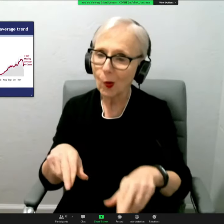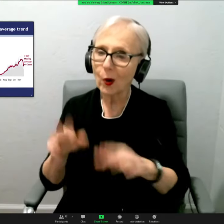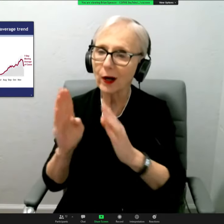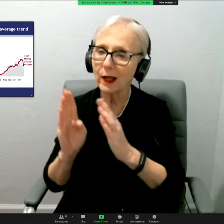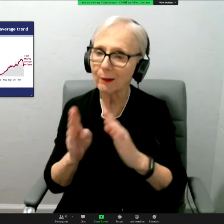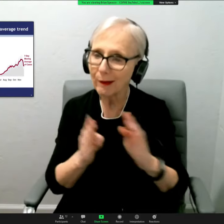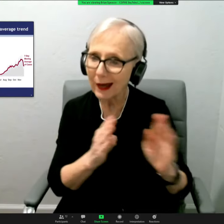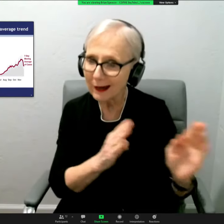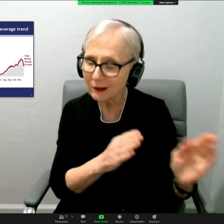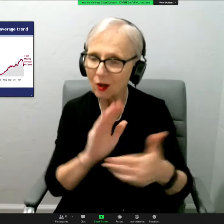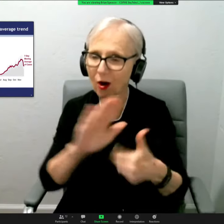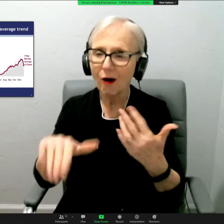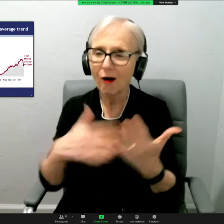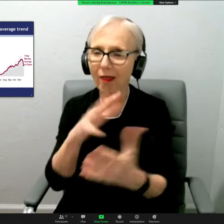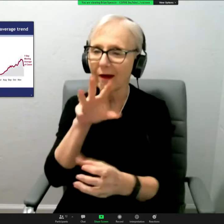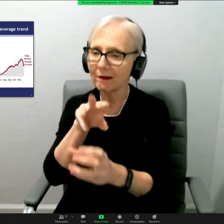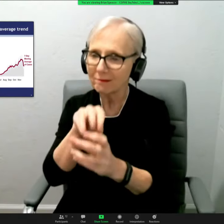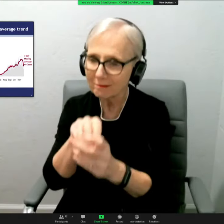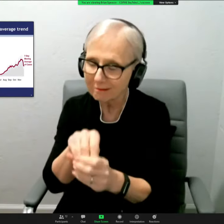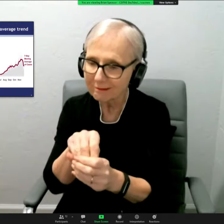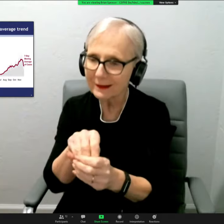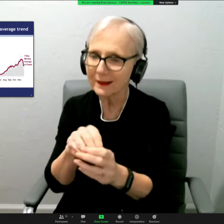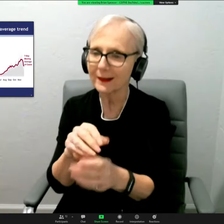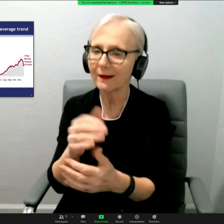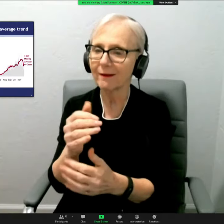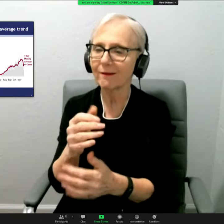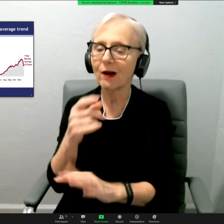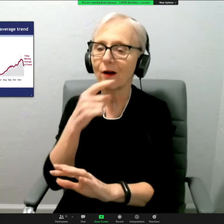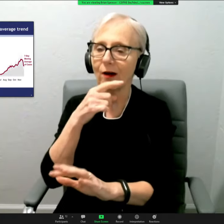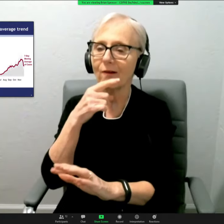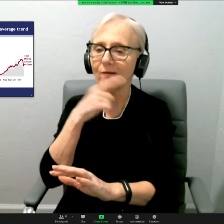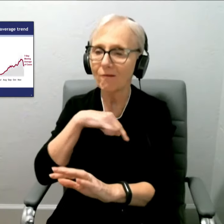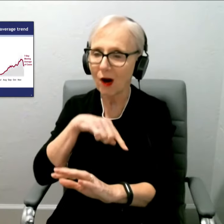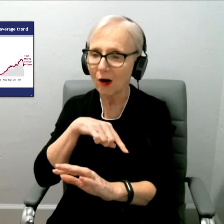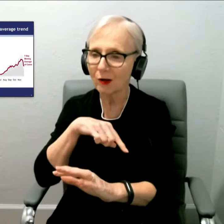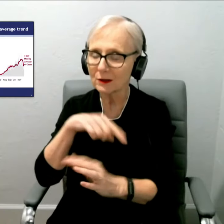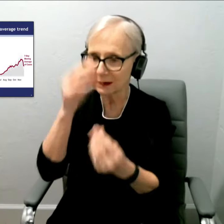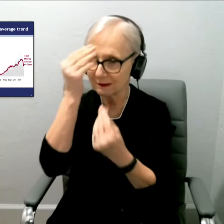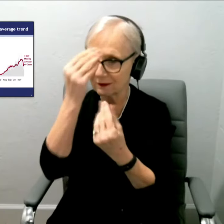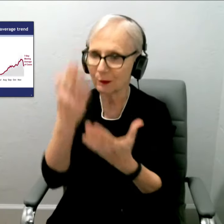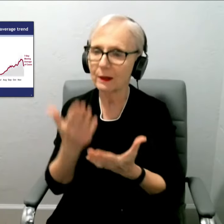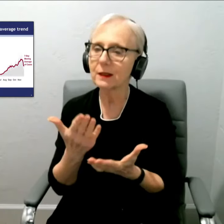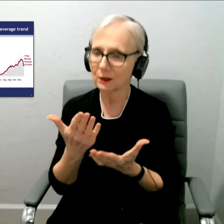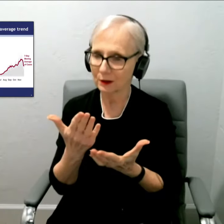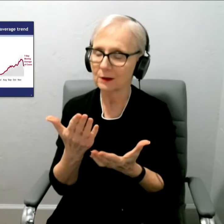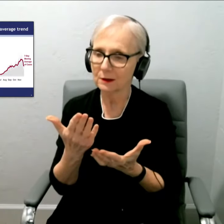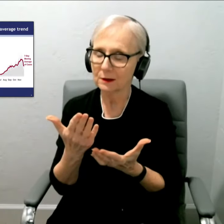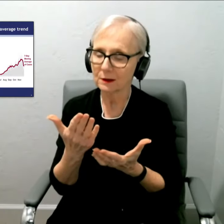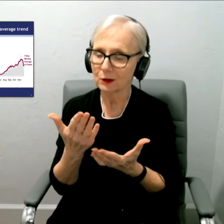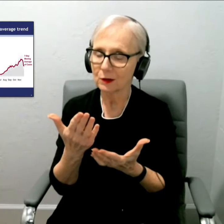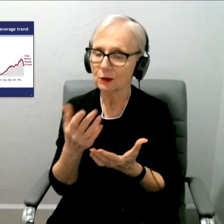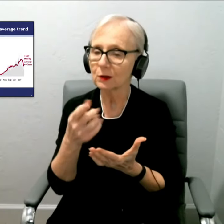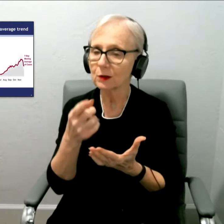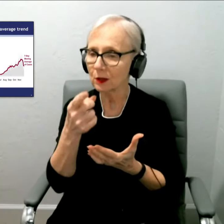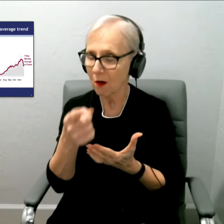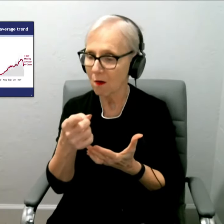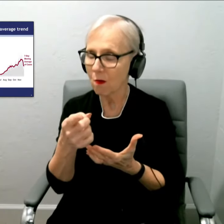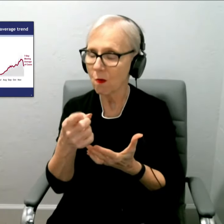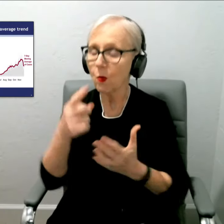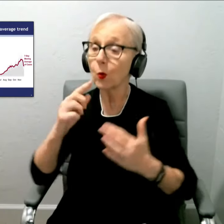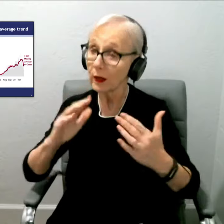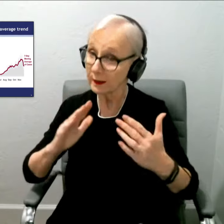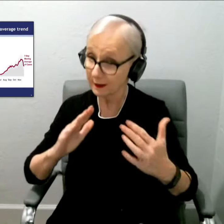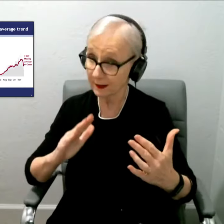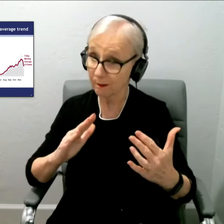entry patterns. And so all of that can lead to an underrepresentation of the true number of cases that are occurring. So we expect to